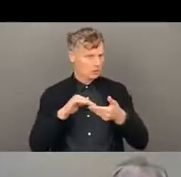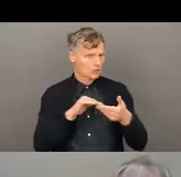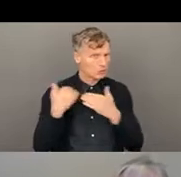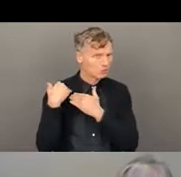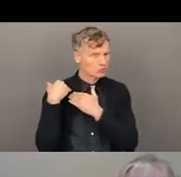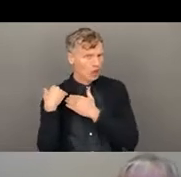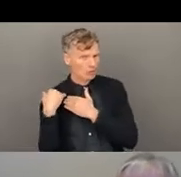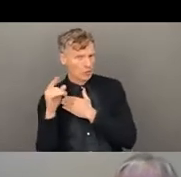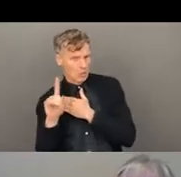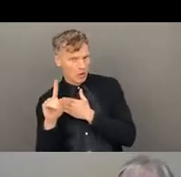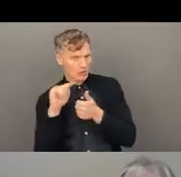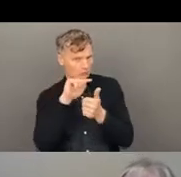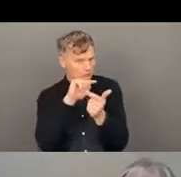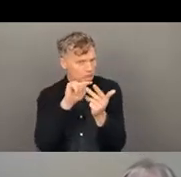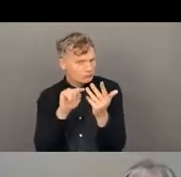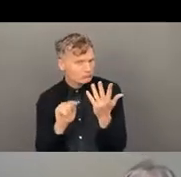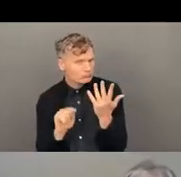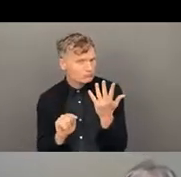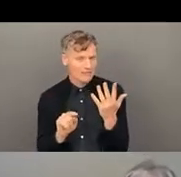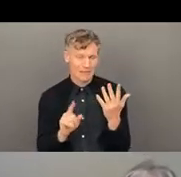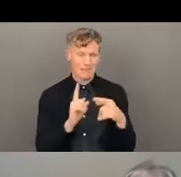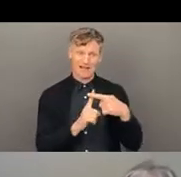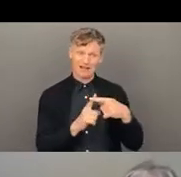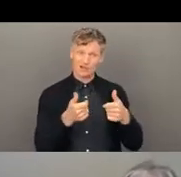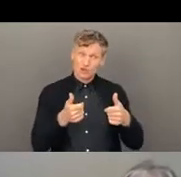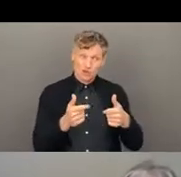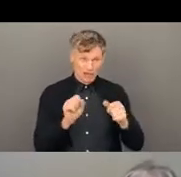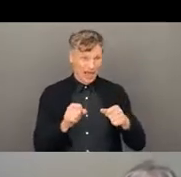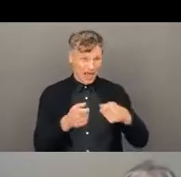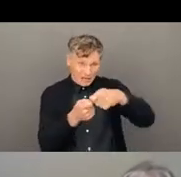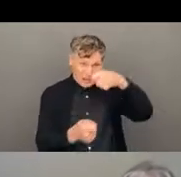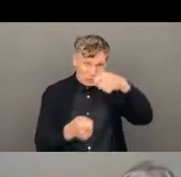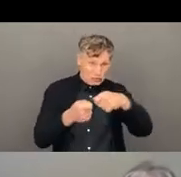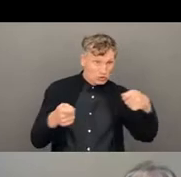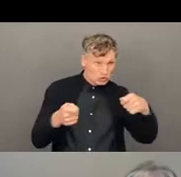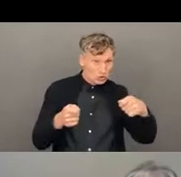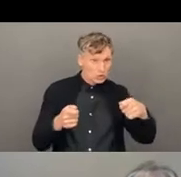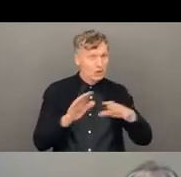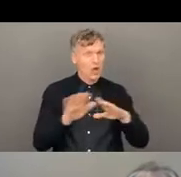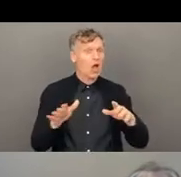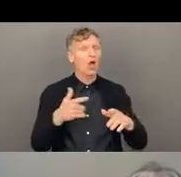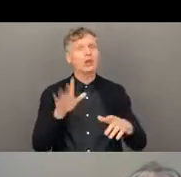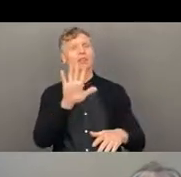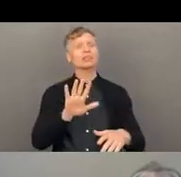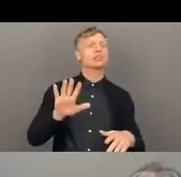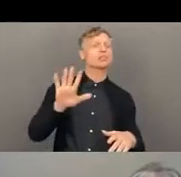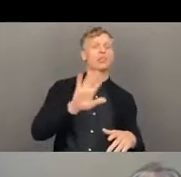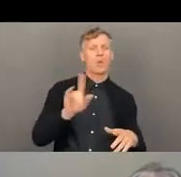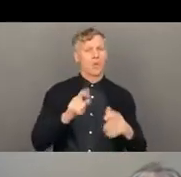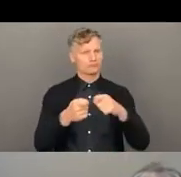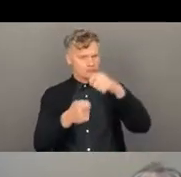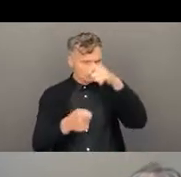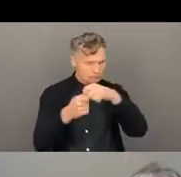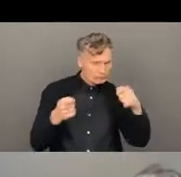is. So it should be easy to track your improvements and your impact over time. And